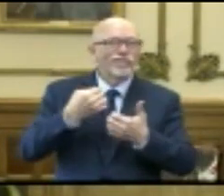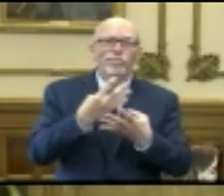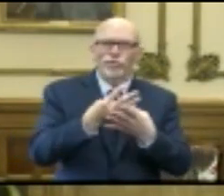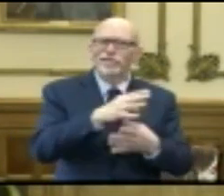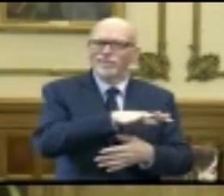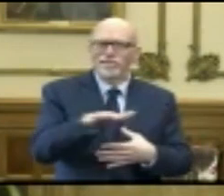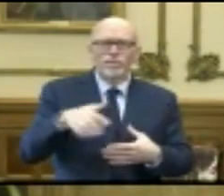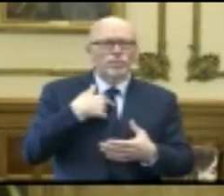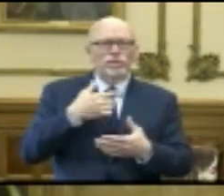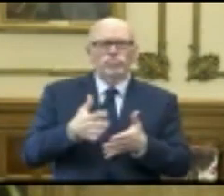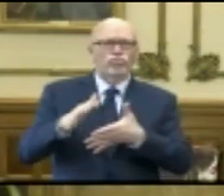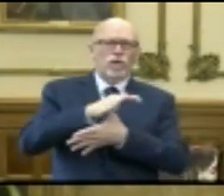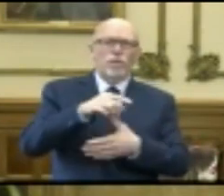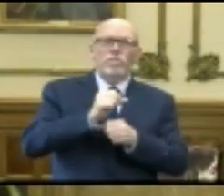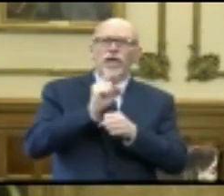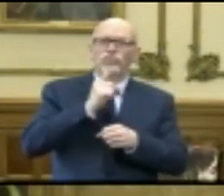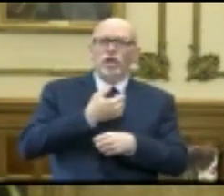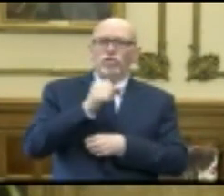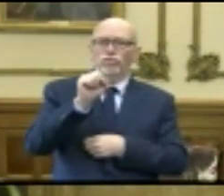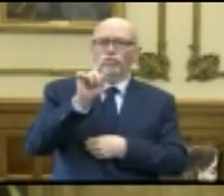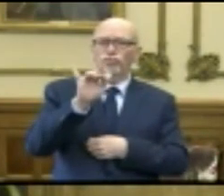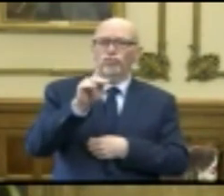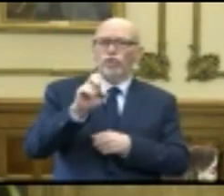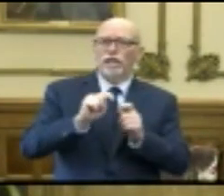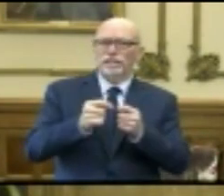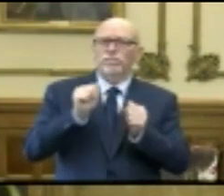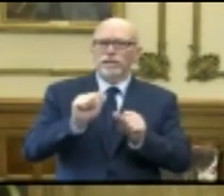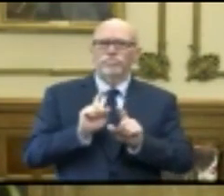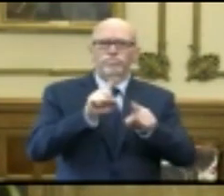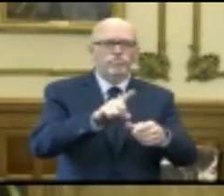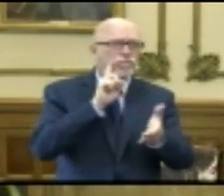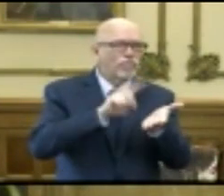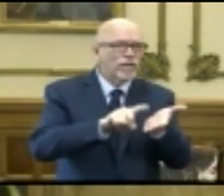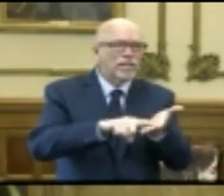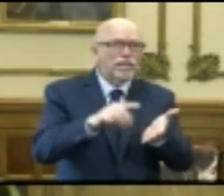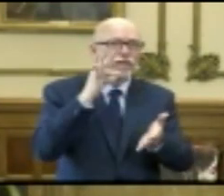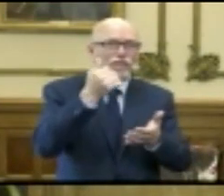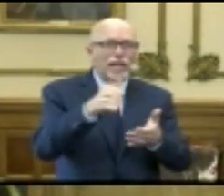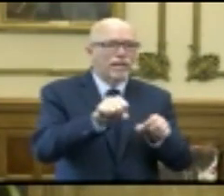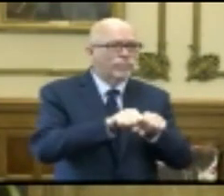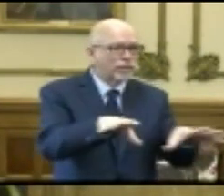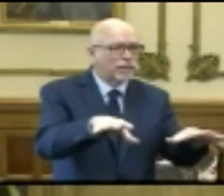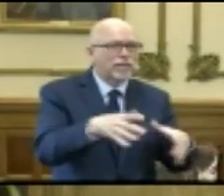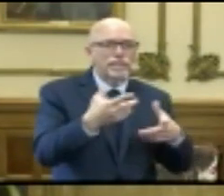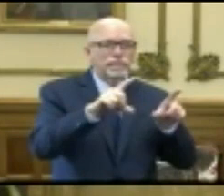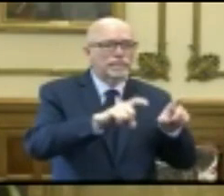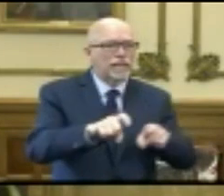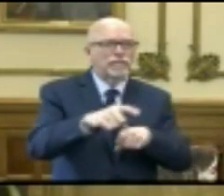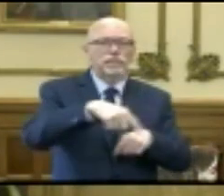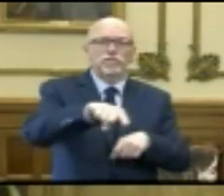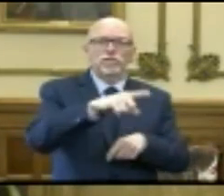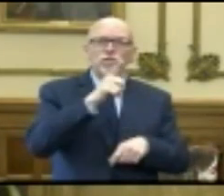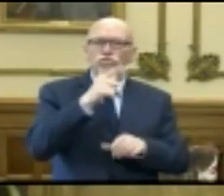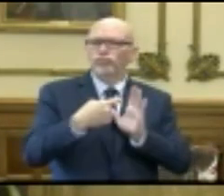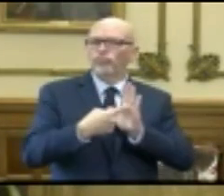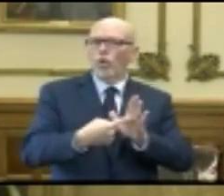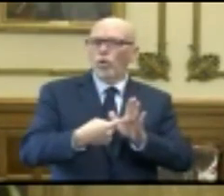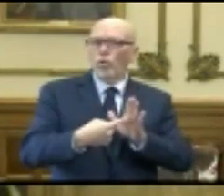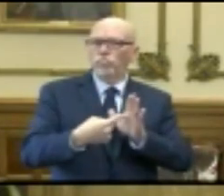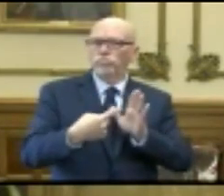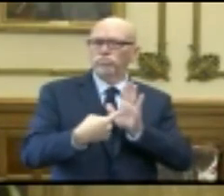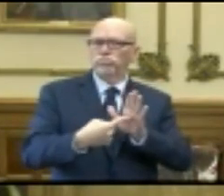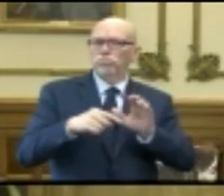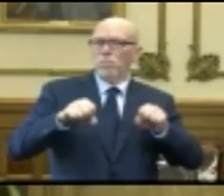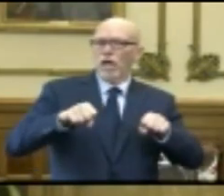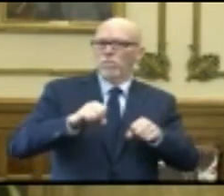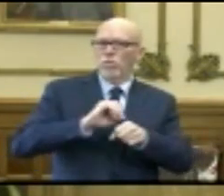sure that our strike team is available to go out and to investigate any outbreaks, test any individuals that are showing symptoms, and making